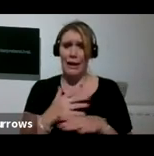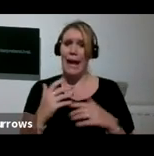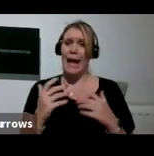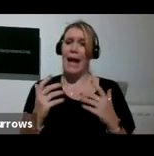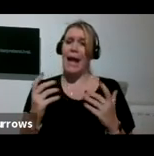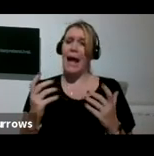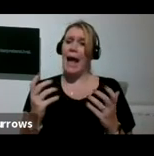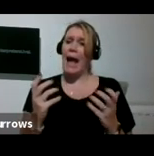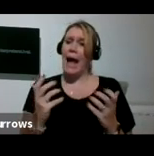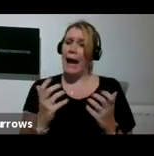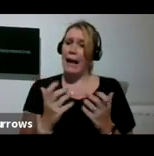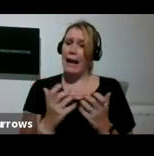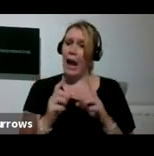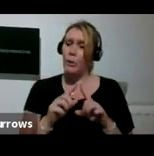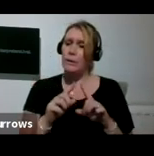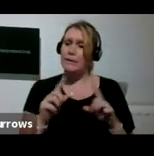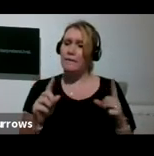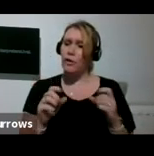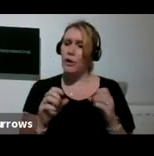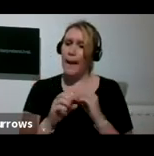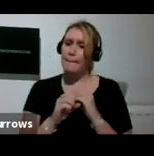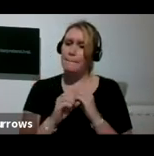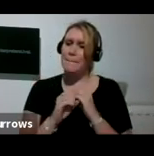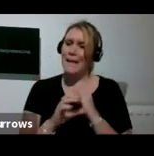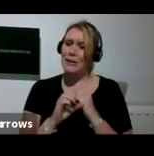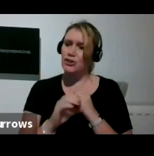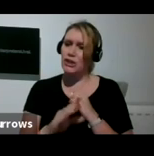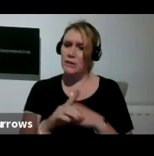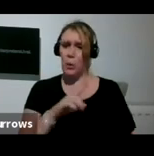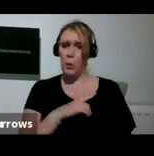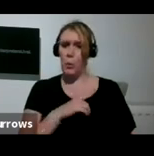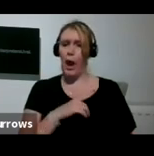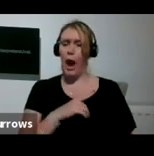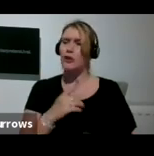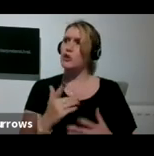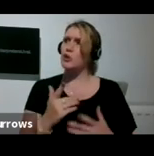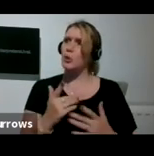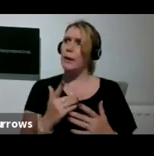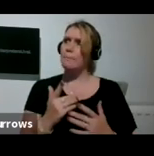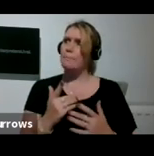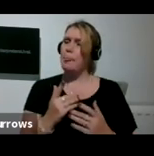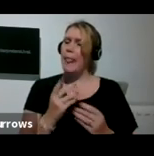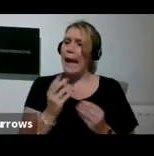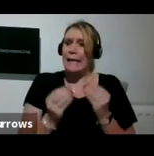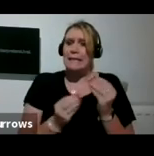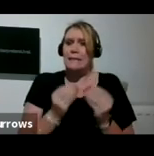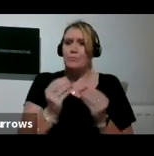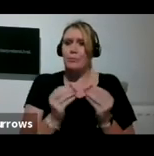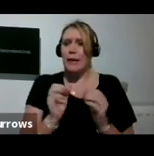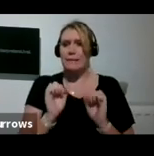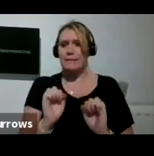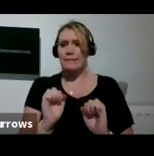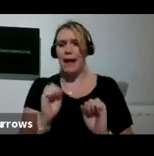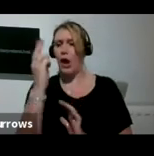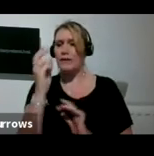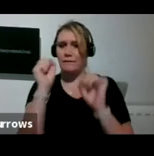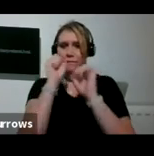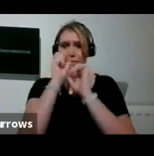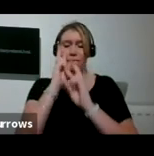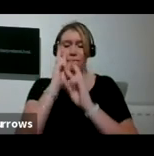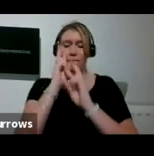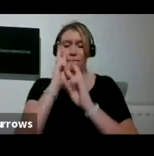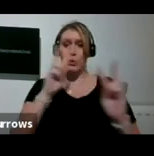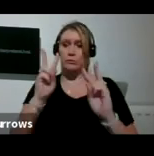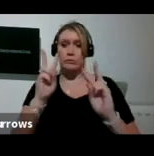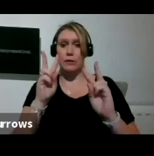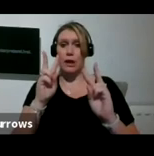different media is used to express somebody's artistic vision. For example, just had the pom-poms which